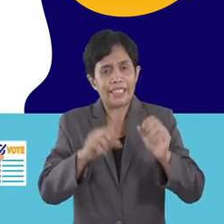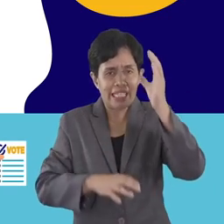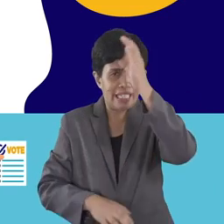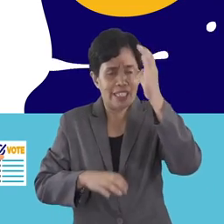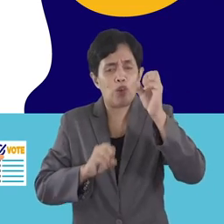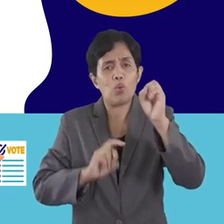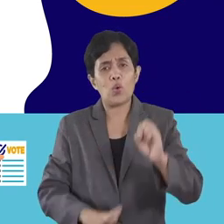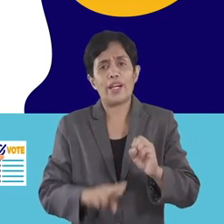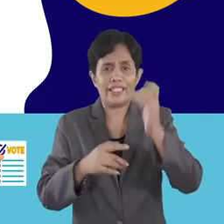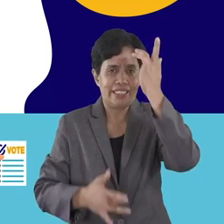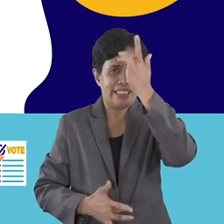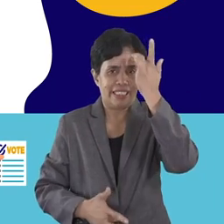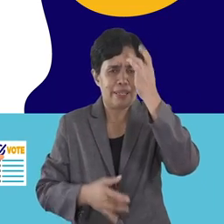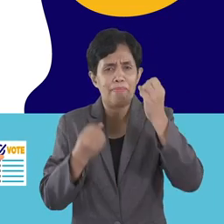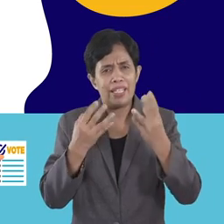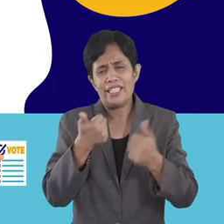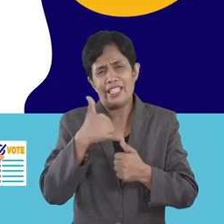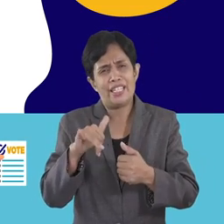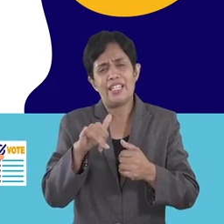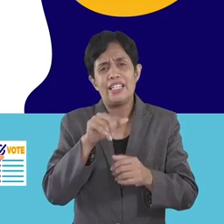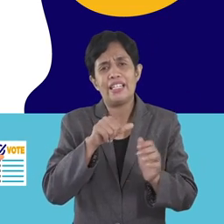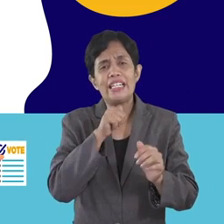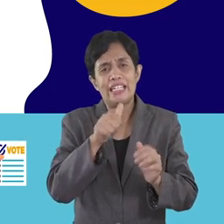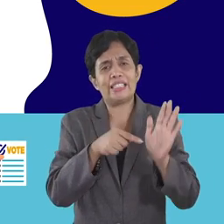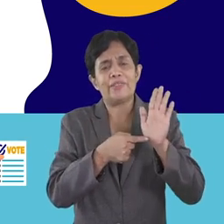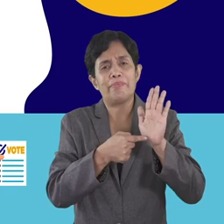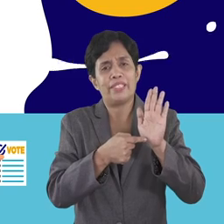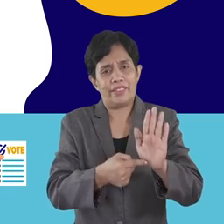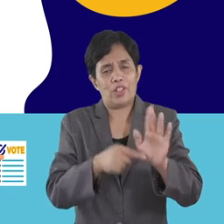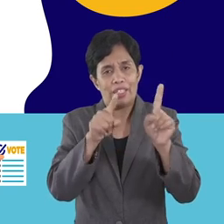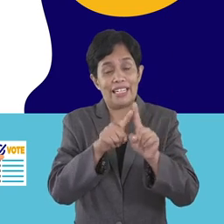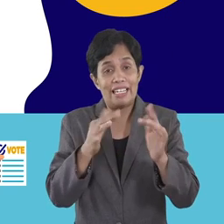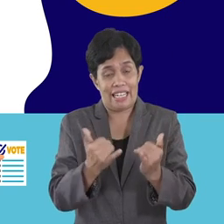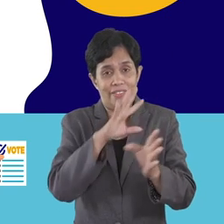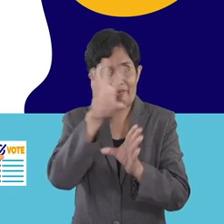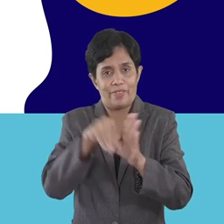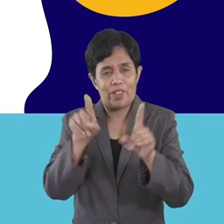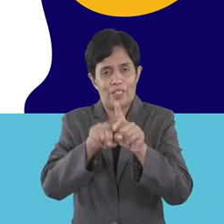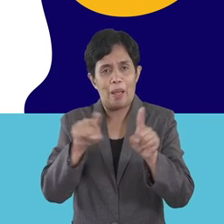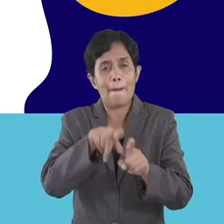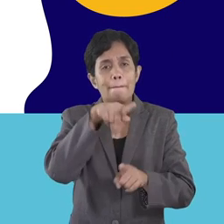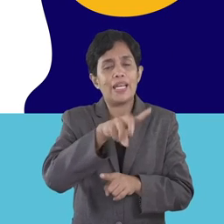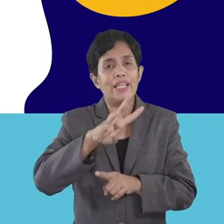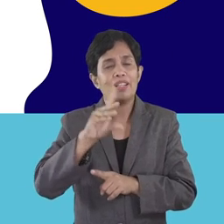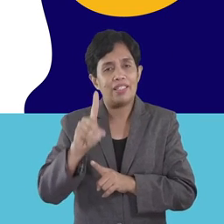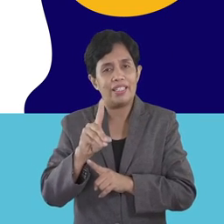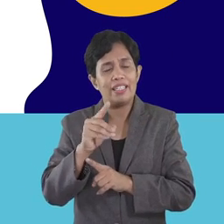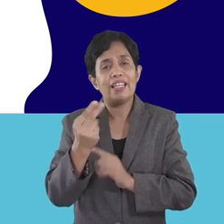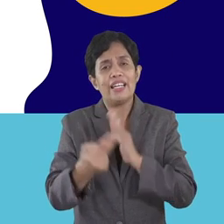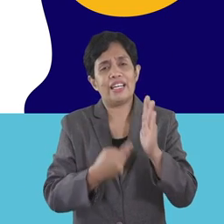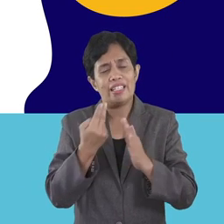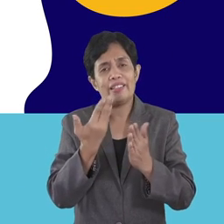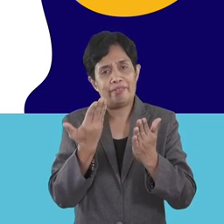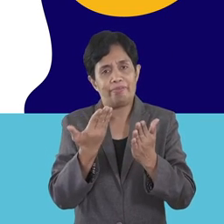cancer or rare diseases, many of which are non-manifest, are now also considered as PWDs under